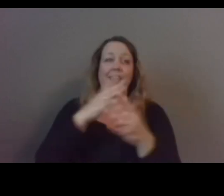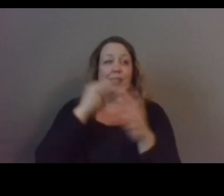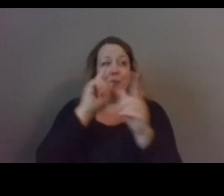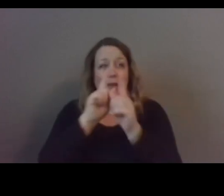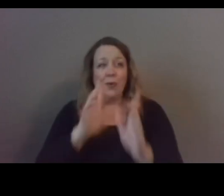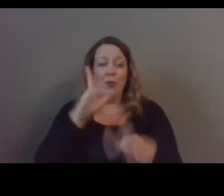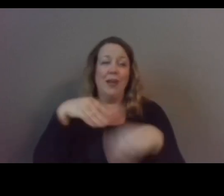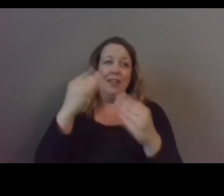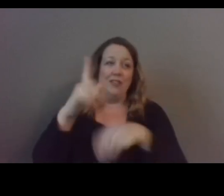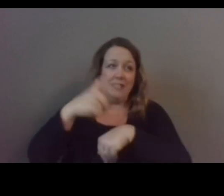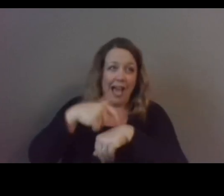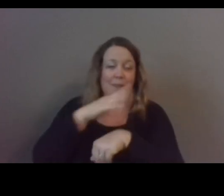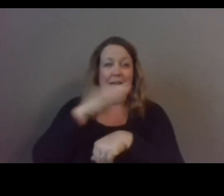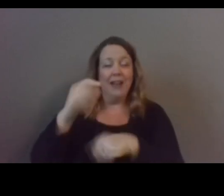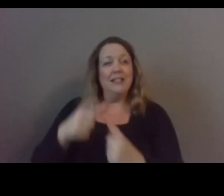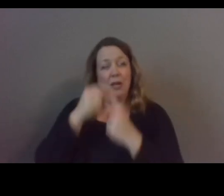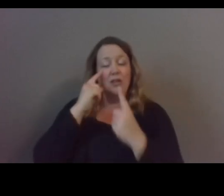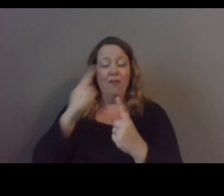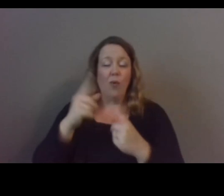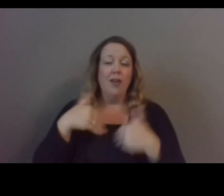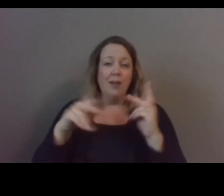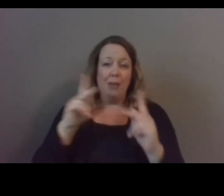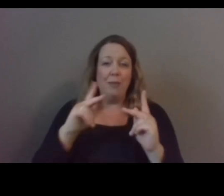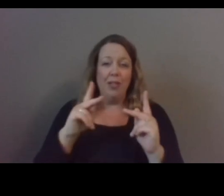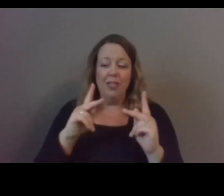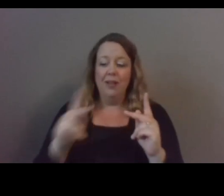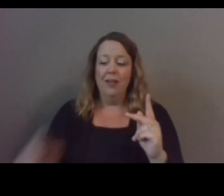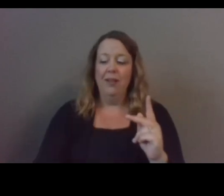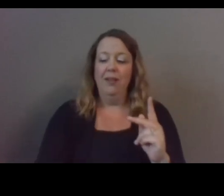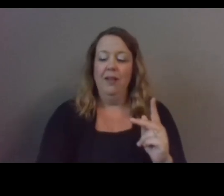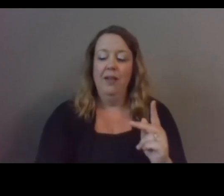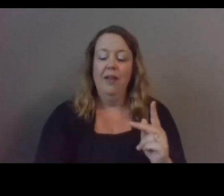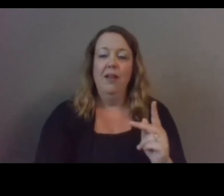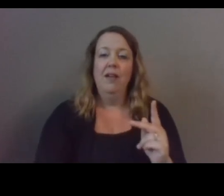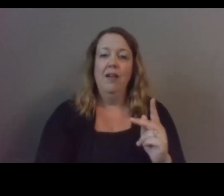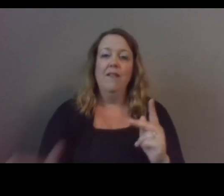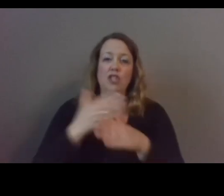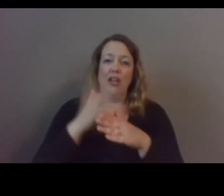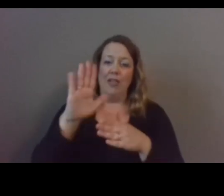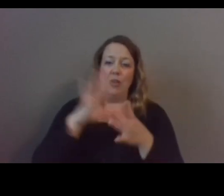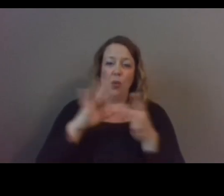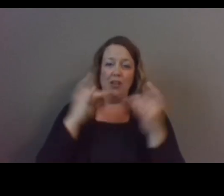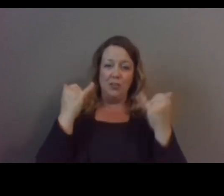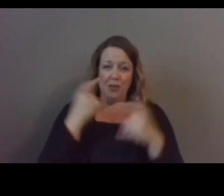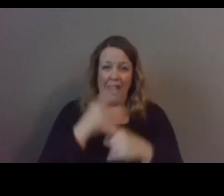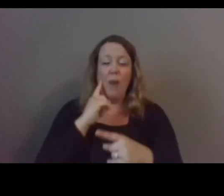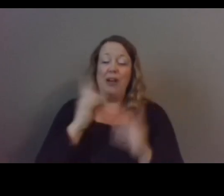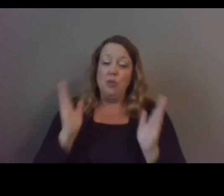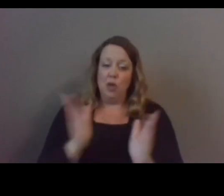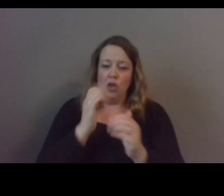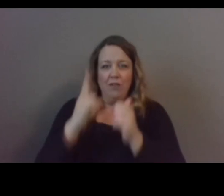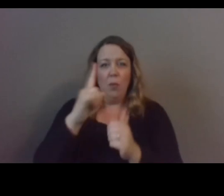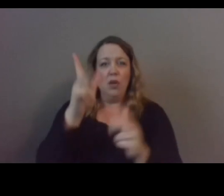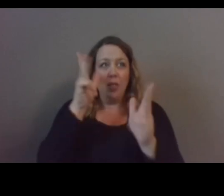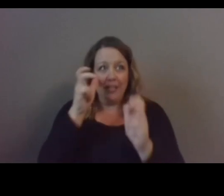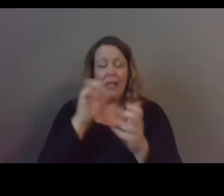giving their time and especially to our young people for sharing their stories today i also want to encourage everyone listening to become a